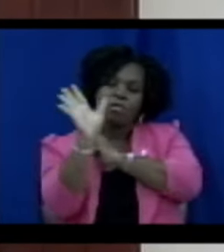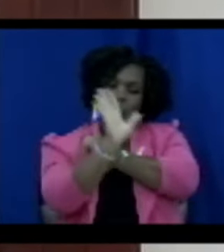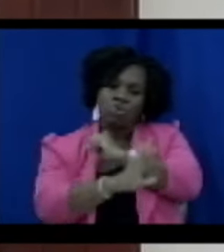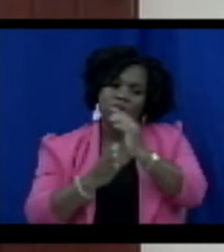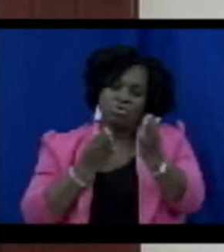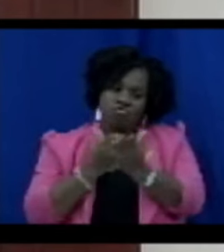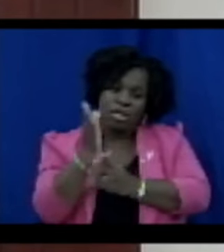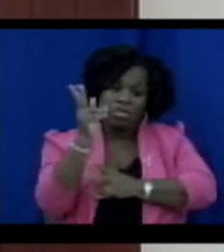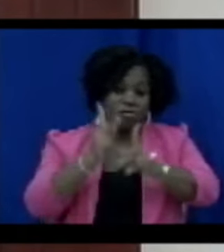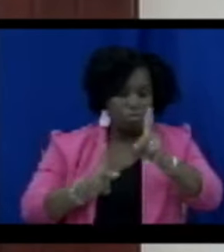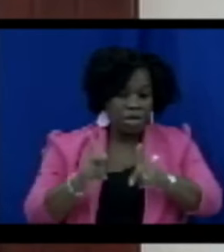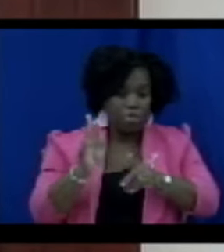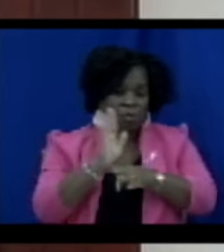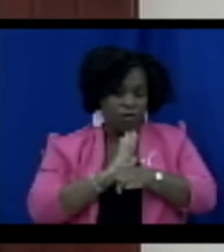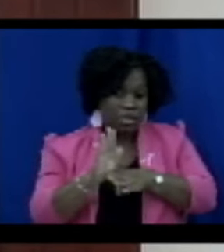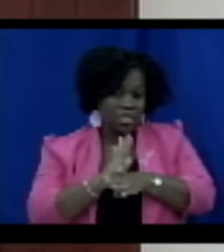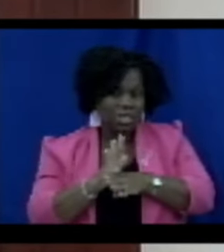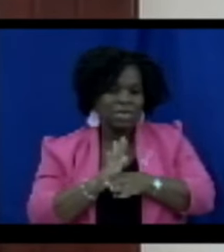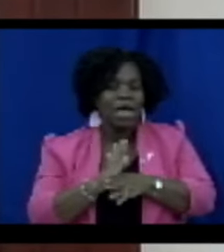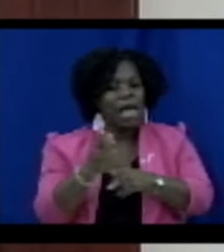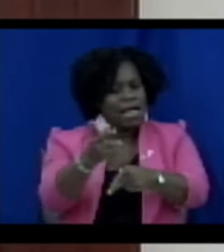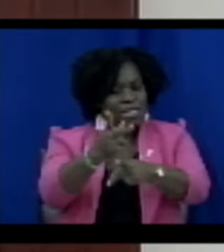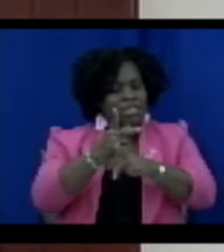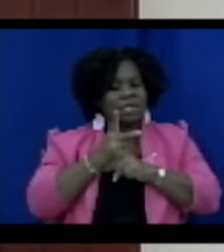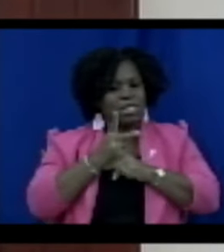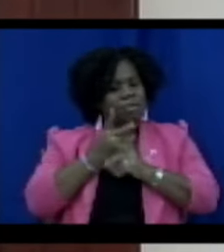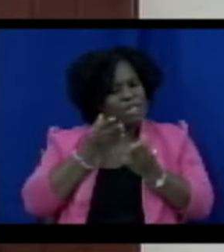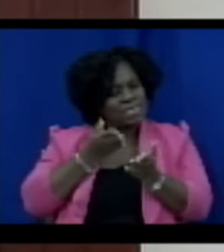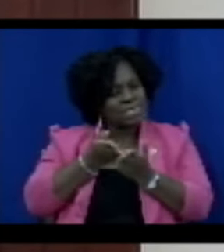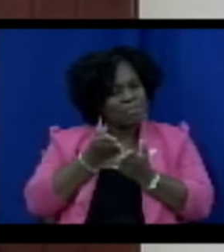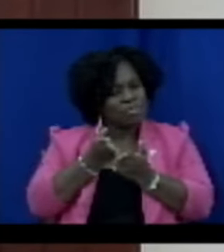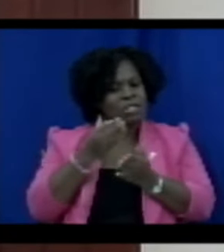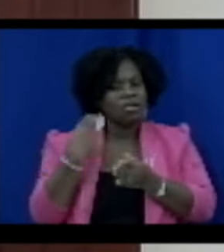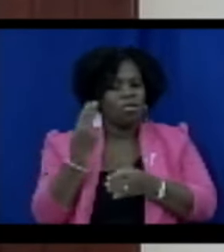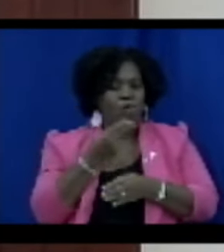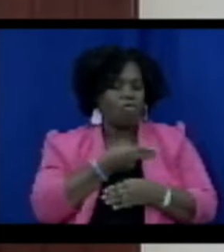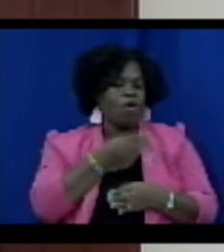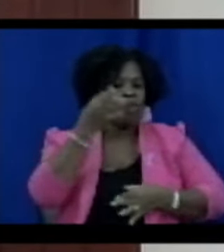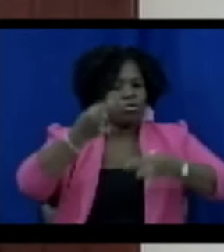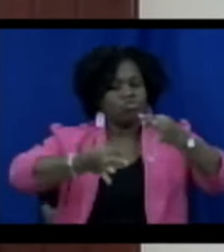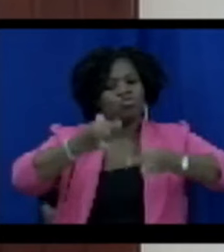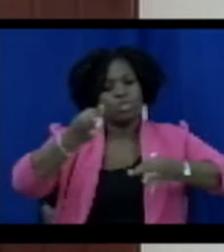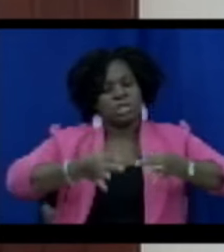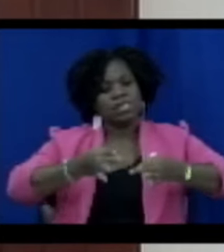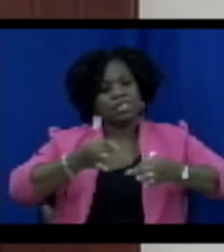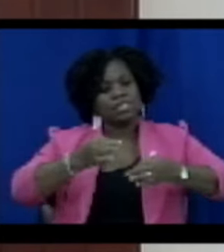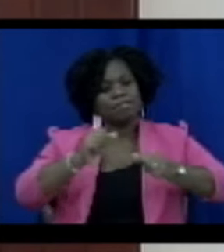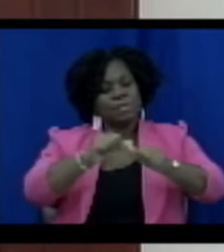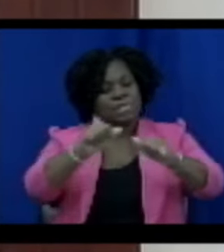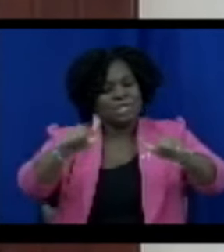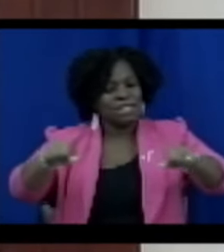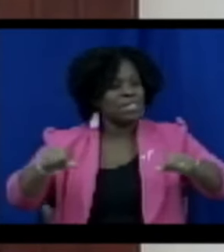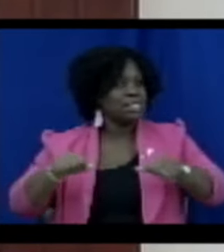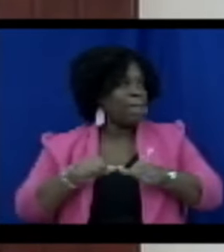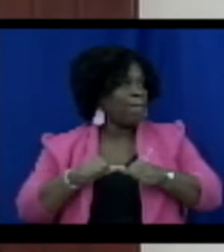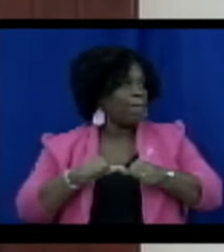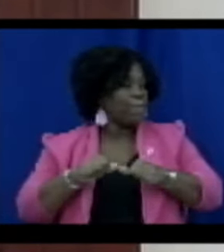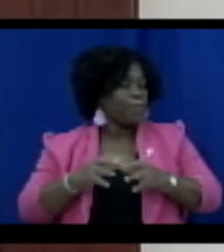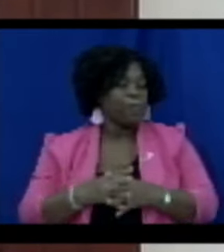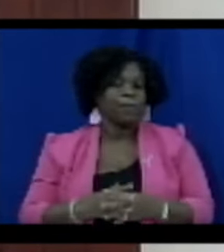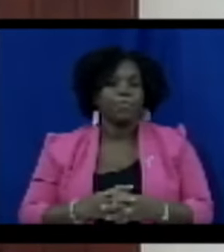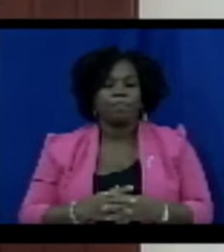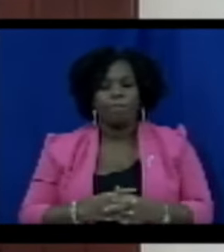businesses, and preserve the integrity of our justice system. By enhancing the precision, clarity, and international compatibility